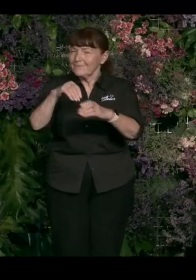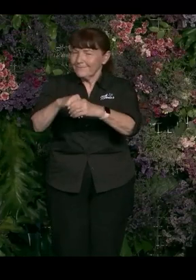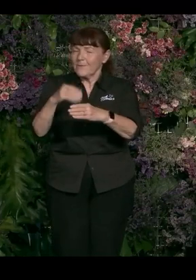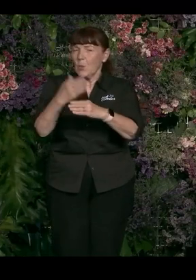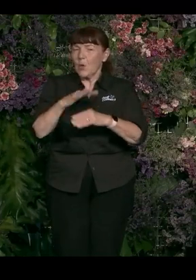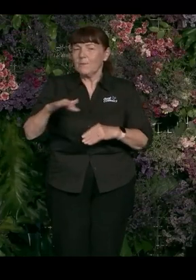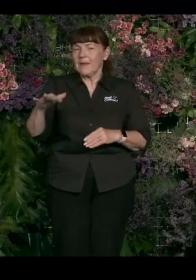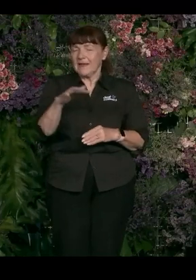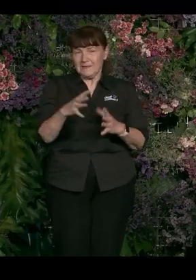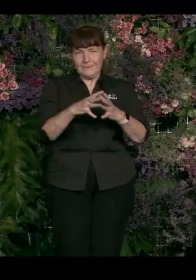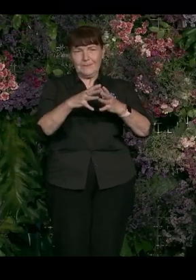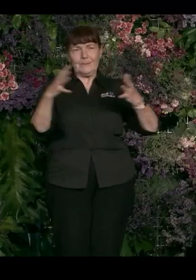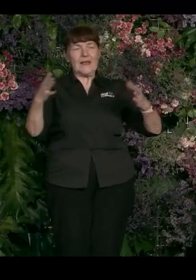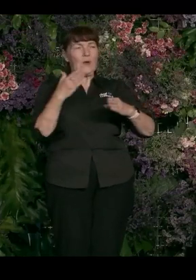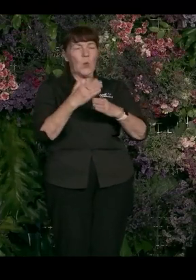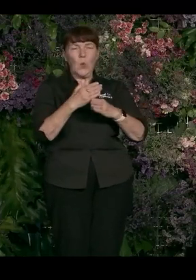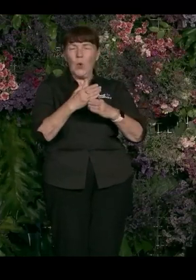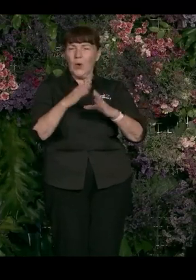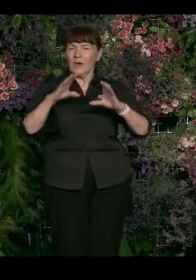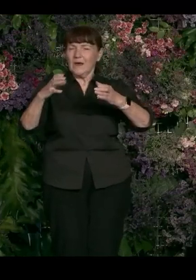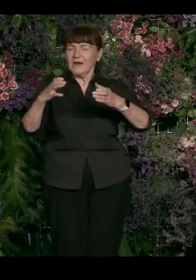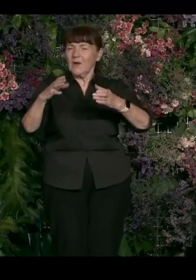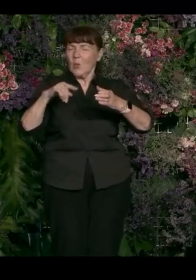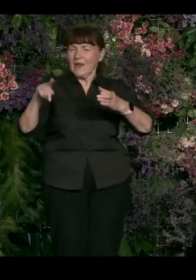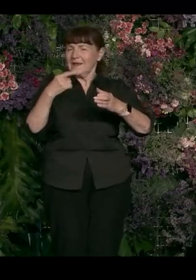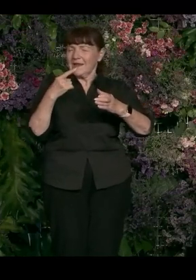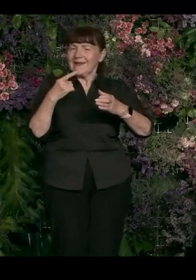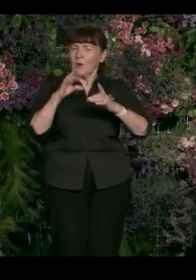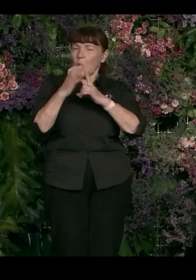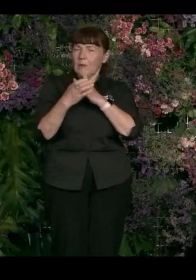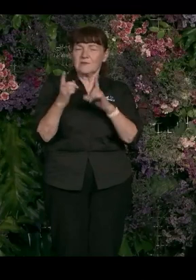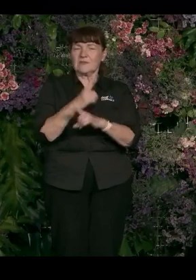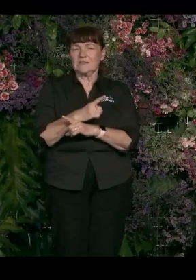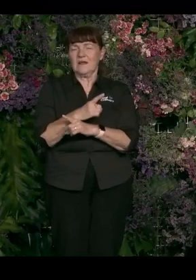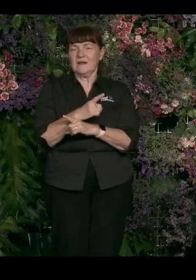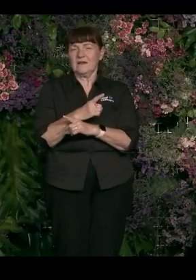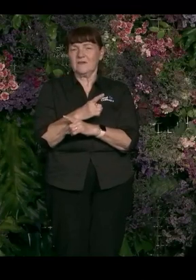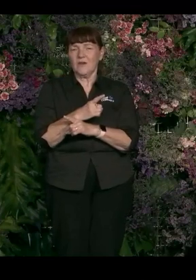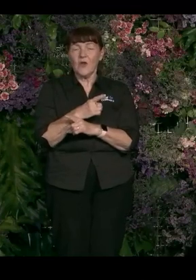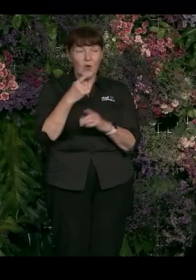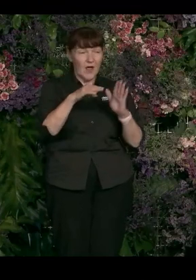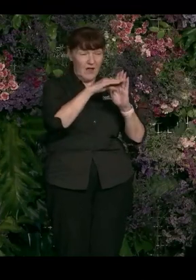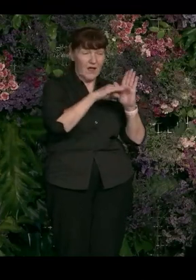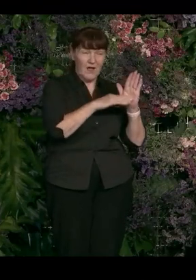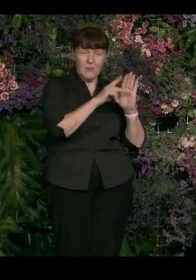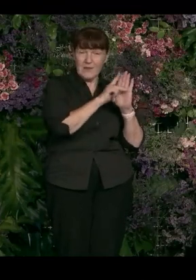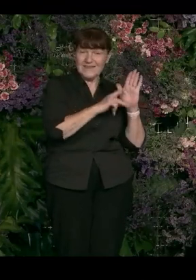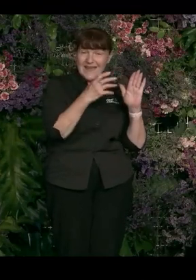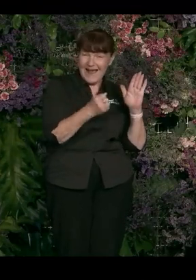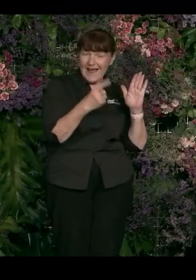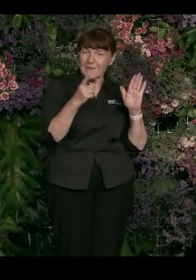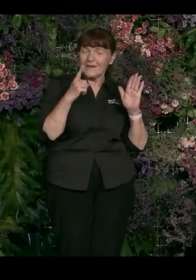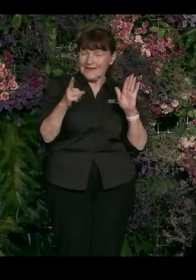workforce, there's a culture change piece. So, you can't just have the policies without the strategies to work deeply with people,